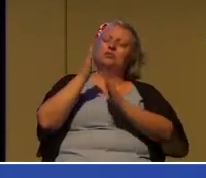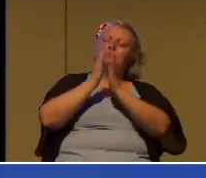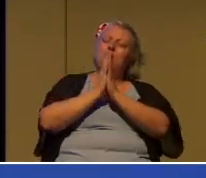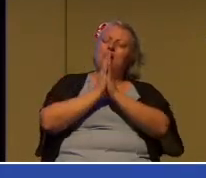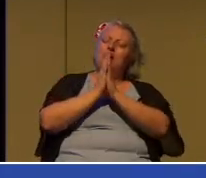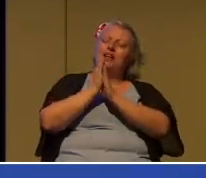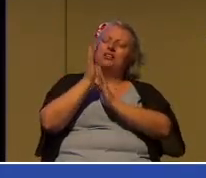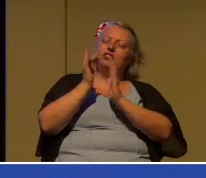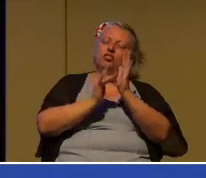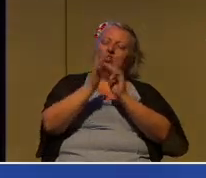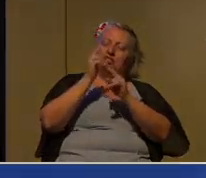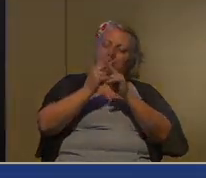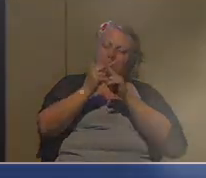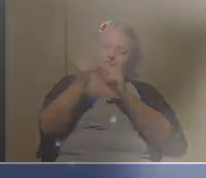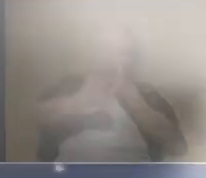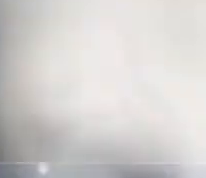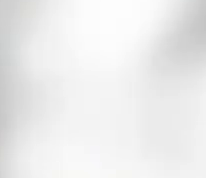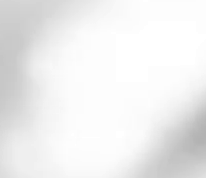his name. Amen.